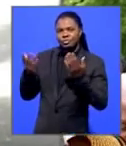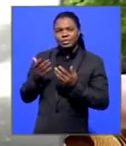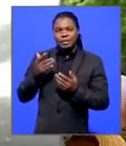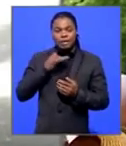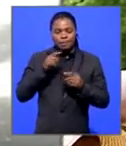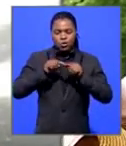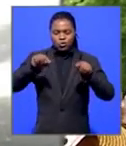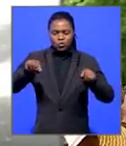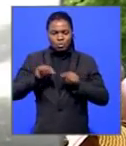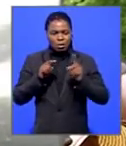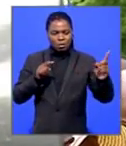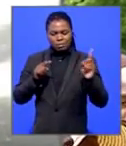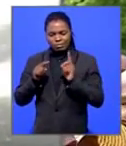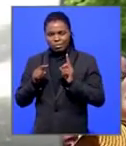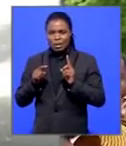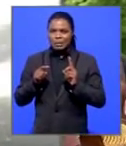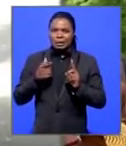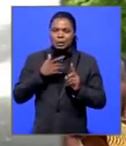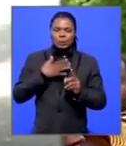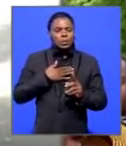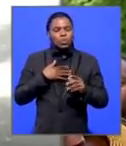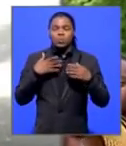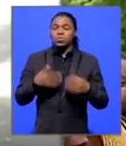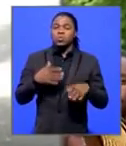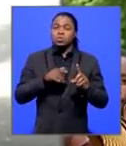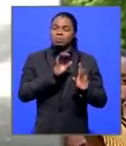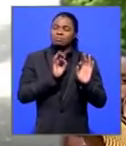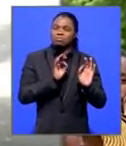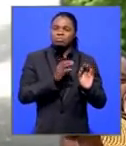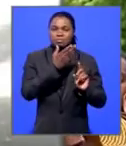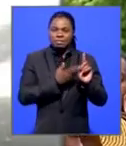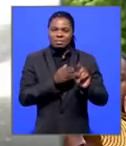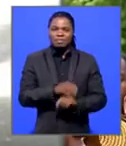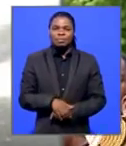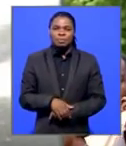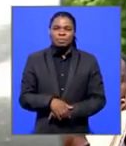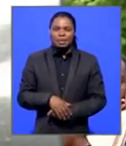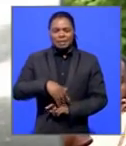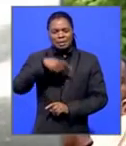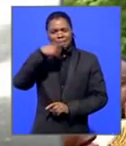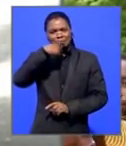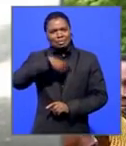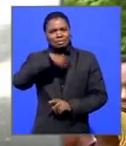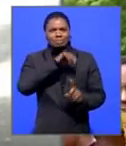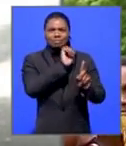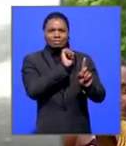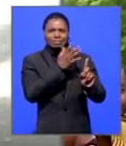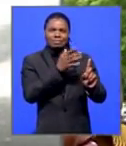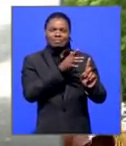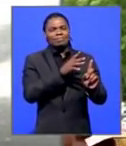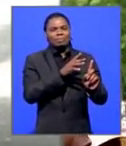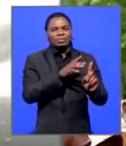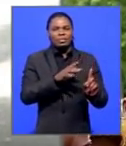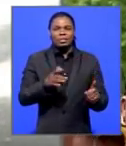when he walks into the room, there's that very charismatic, very charismatic, man. His personality and, you know,